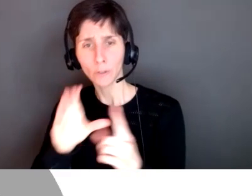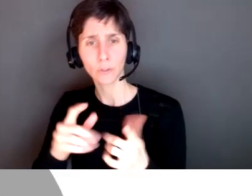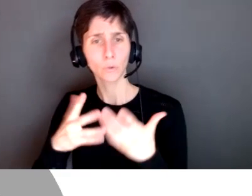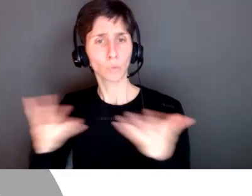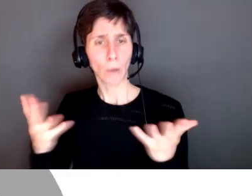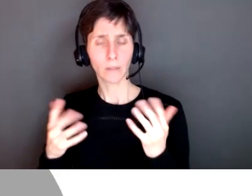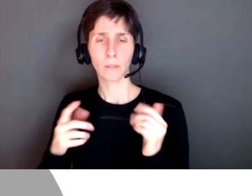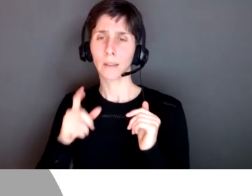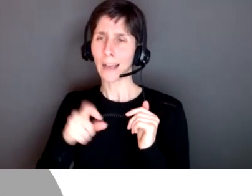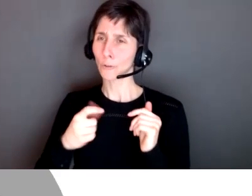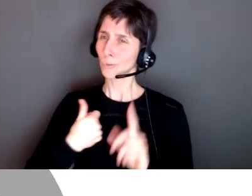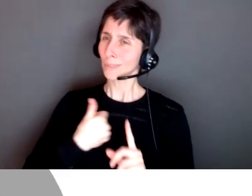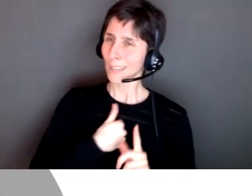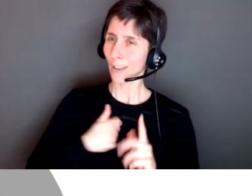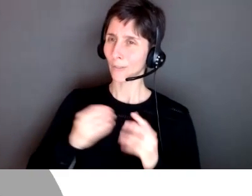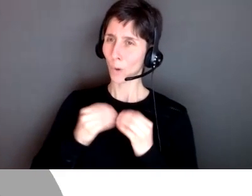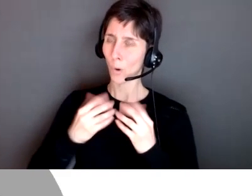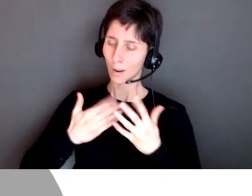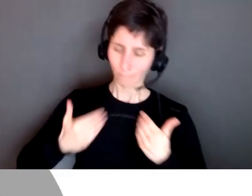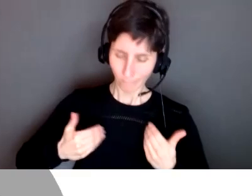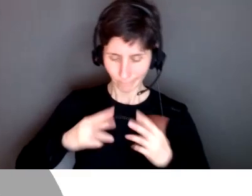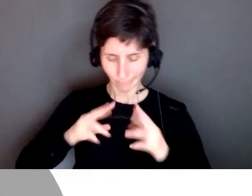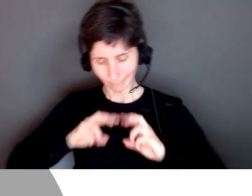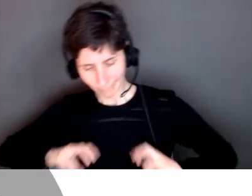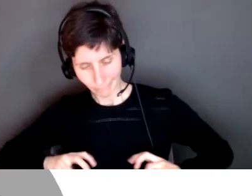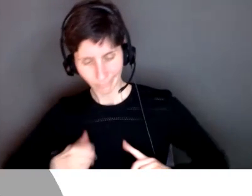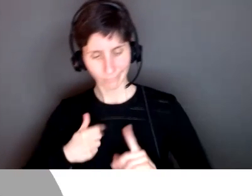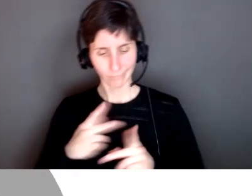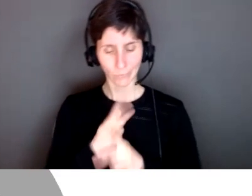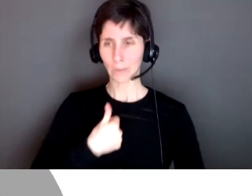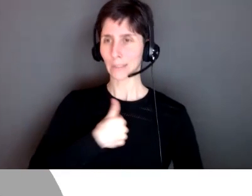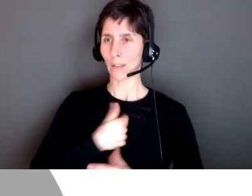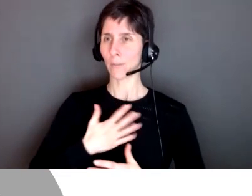exercise of what are my cultural advice when it comes to teaching and learning